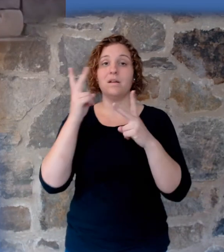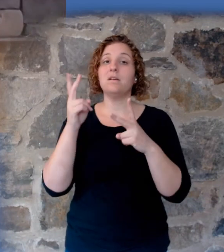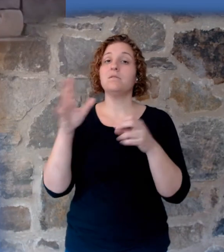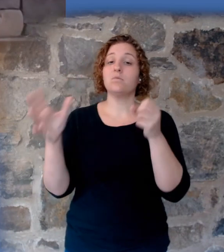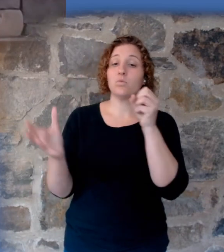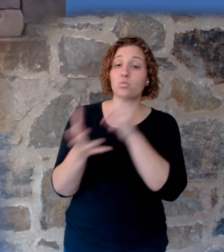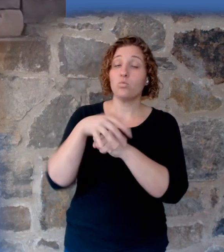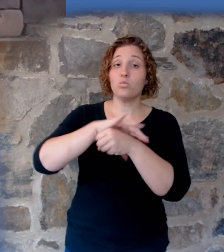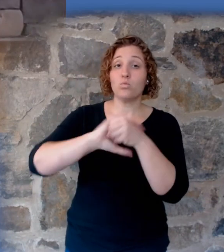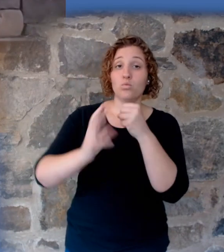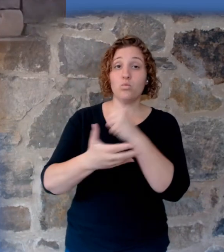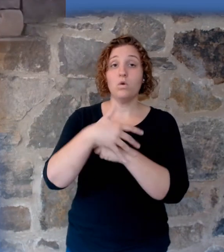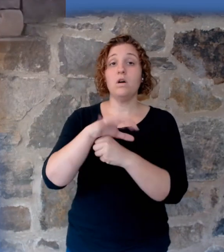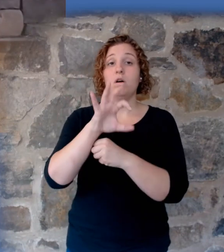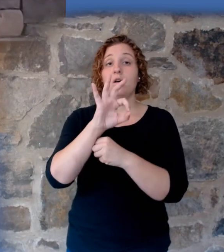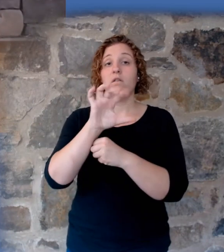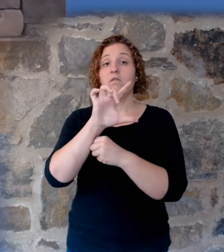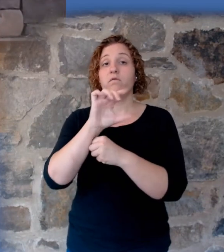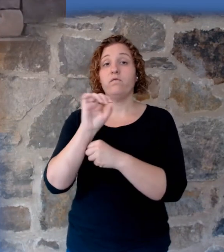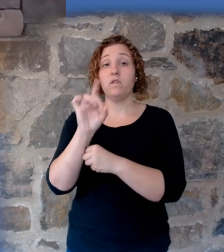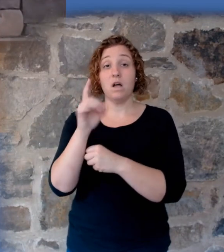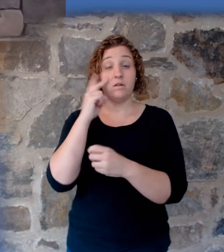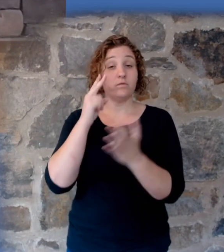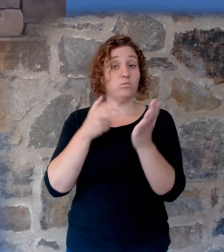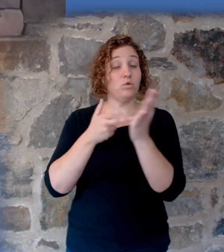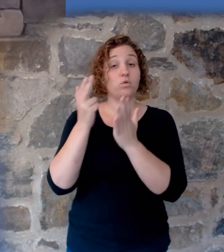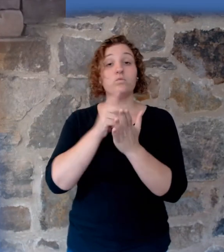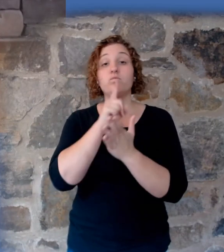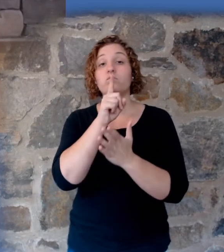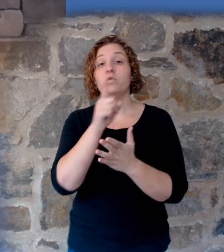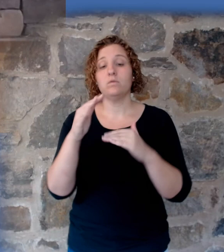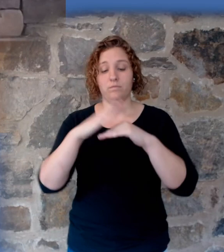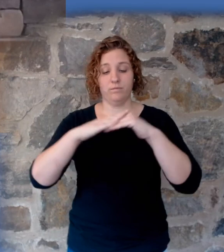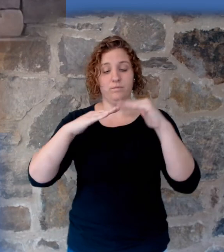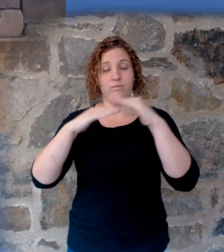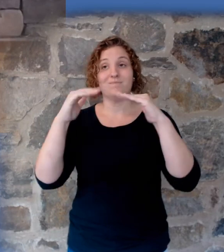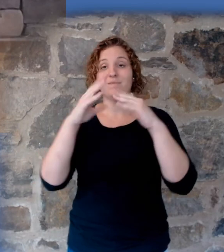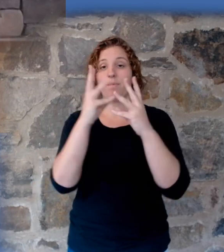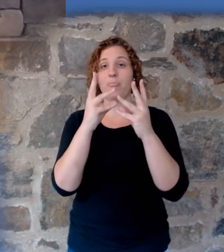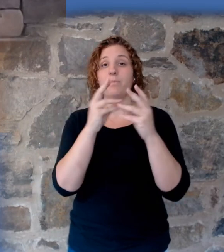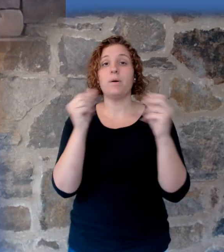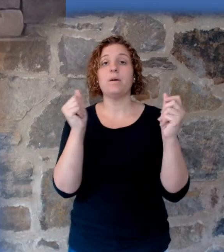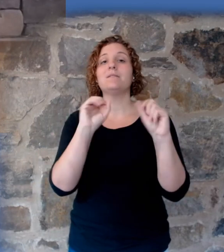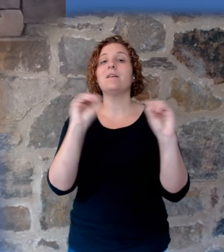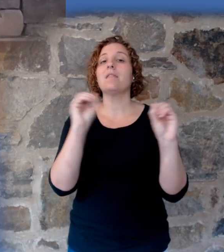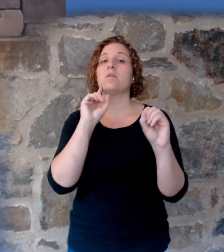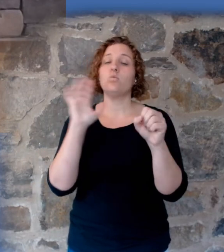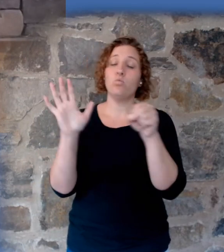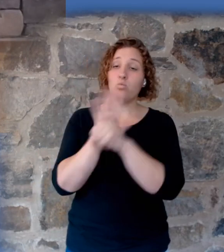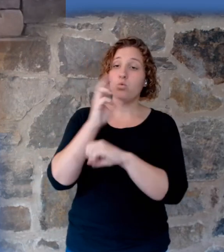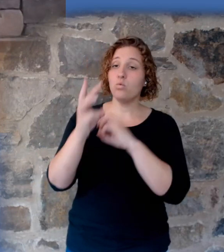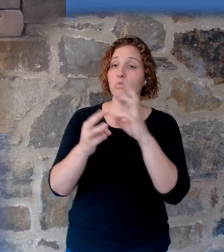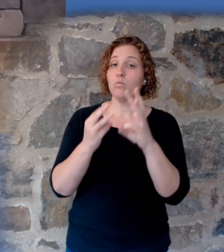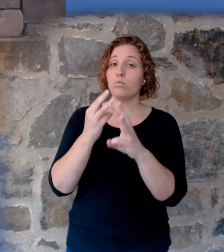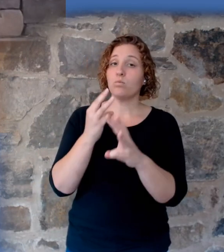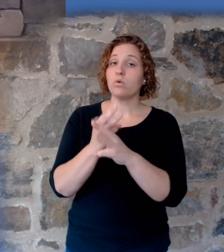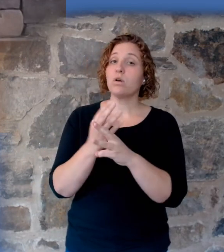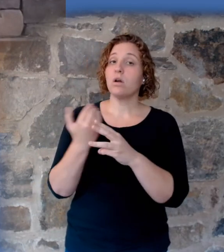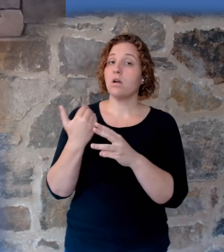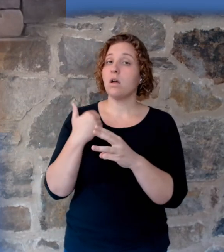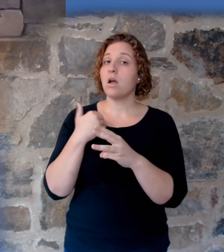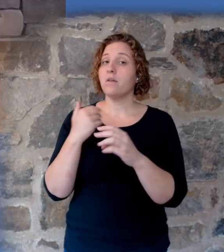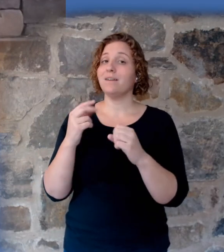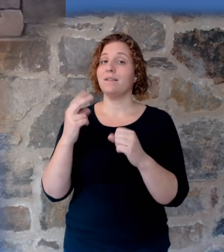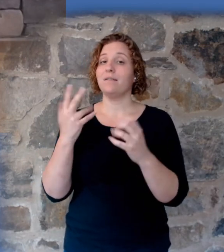the most, if you can honestly look at the fact there's no erosion between these layers, they're around the planet and everything stuck in them was buried quickly without warning.